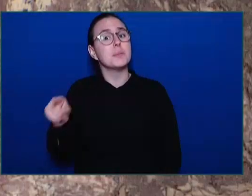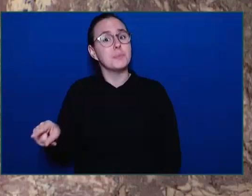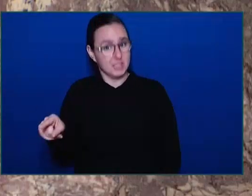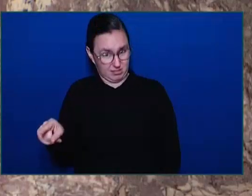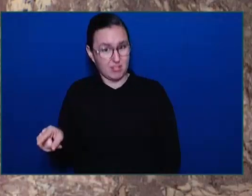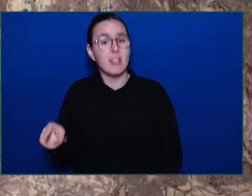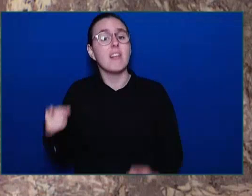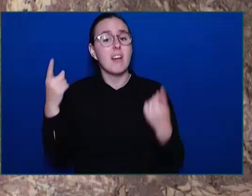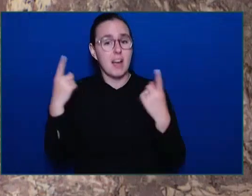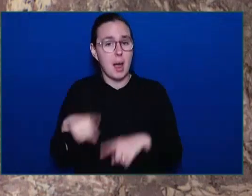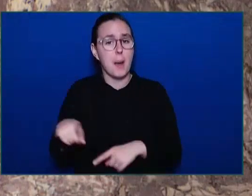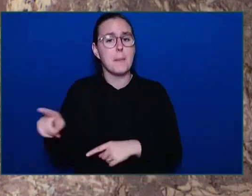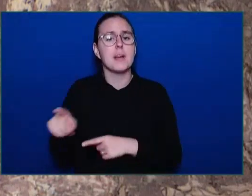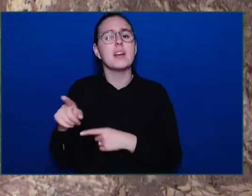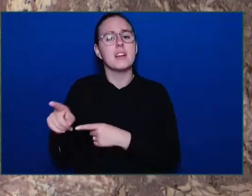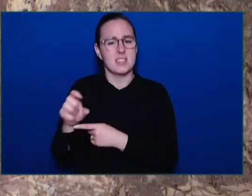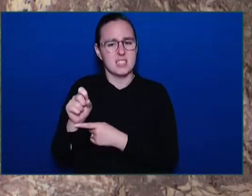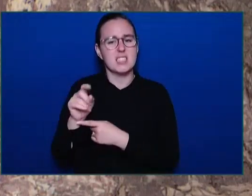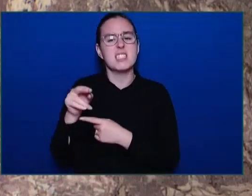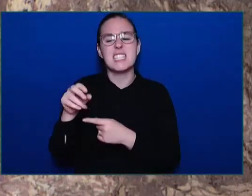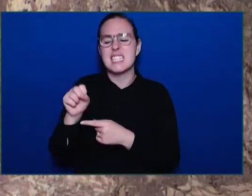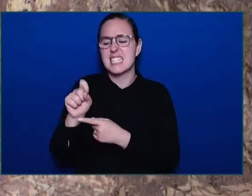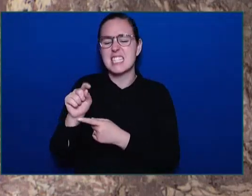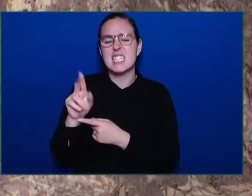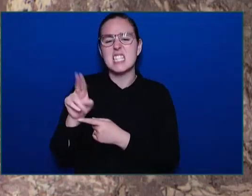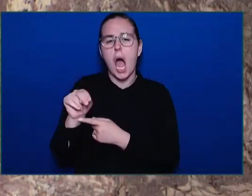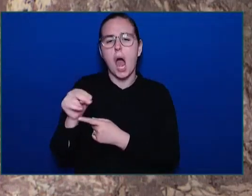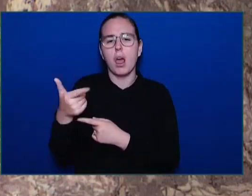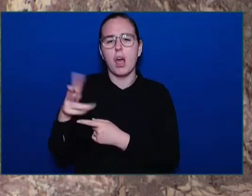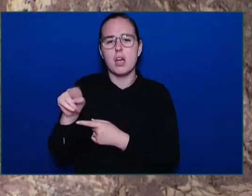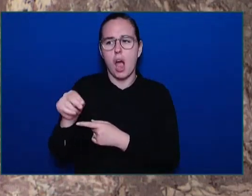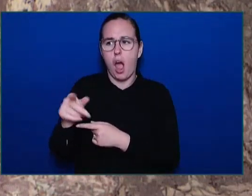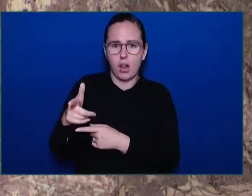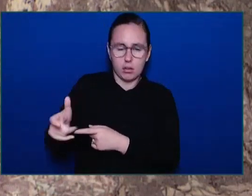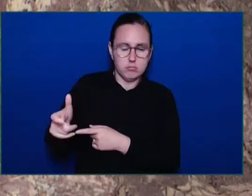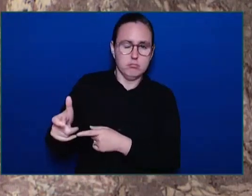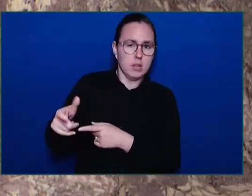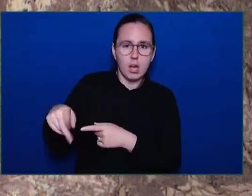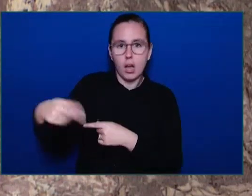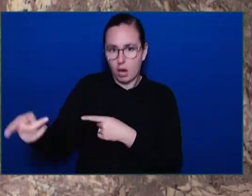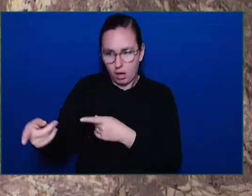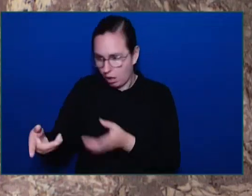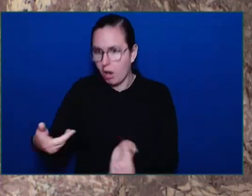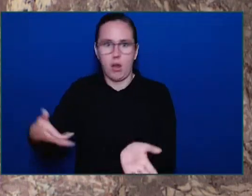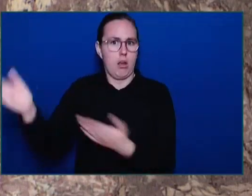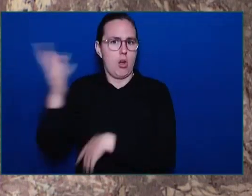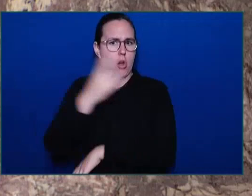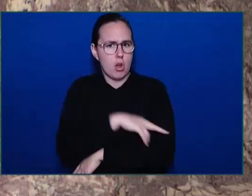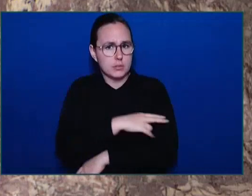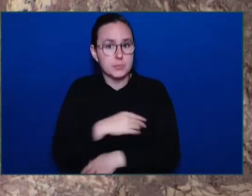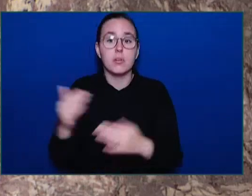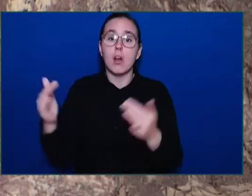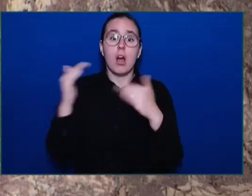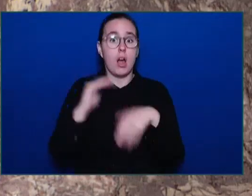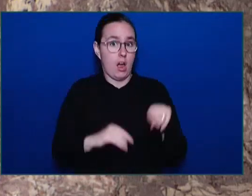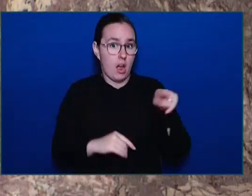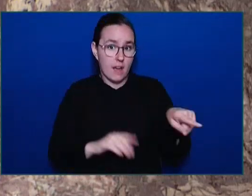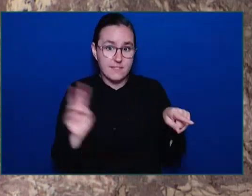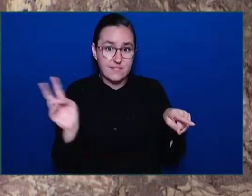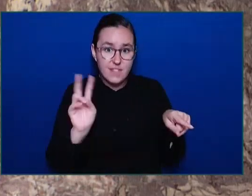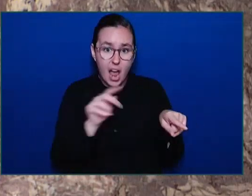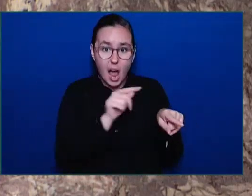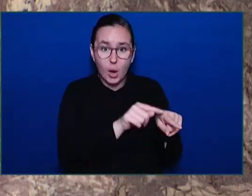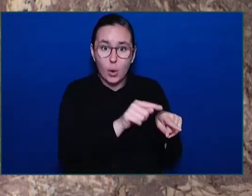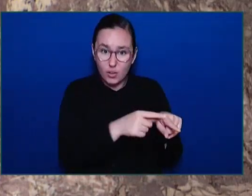victim to hospital. And in Vancouver, an armed criminal who was on bail tried to enter a bar on